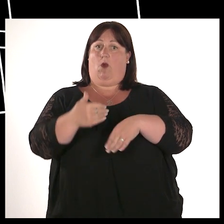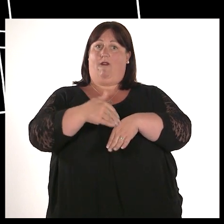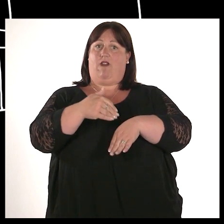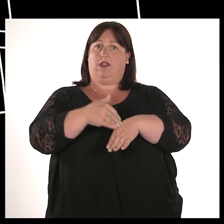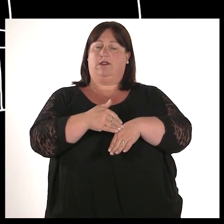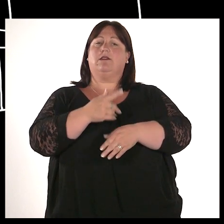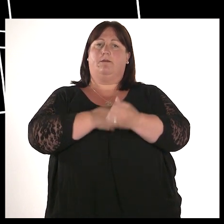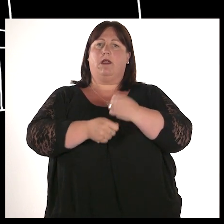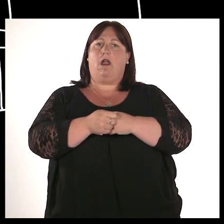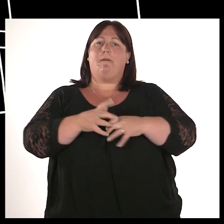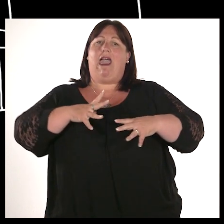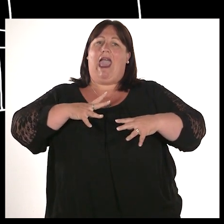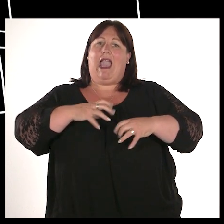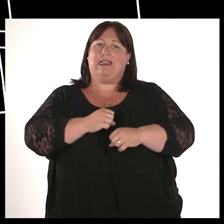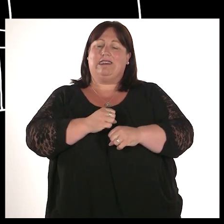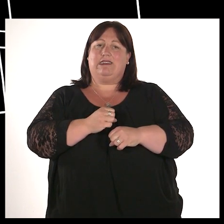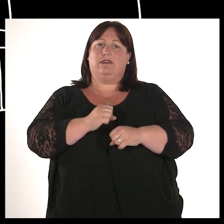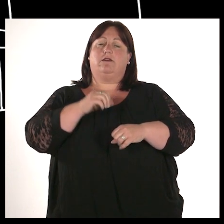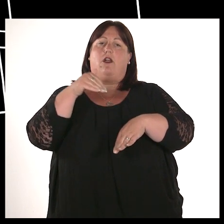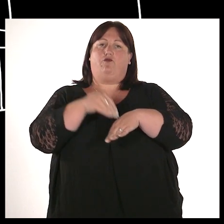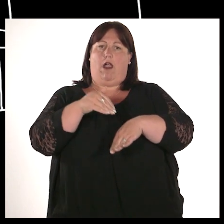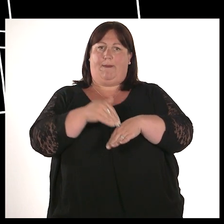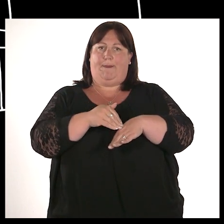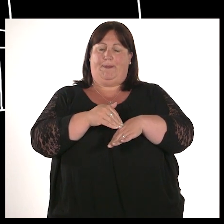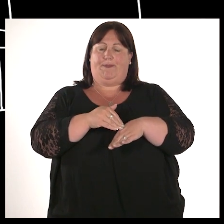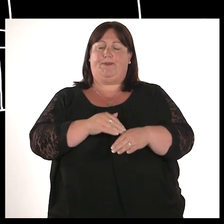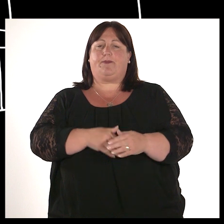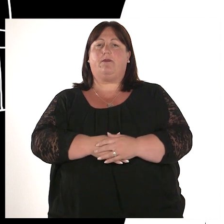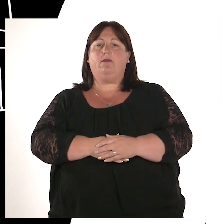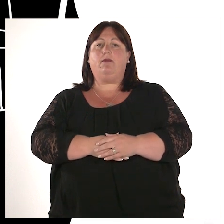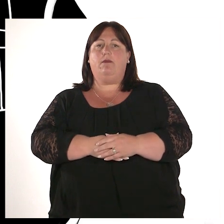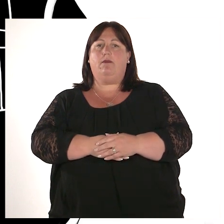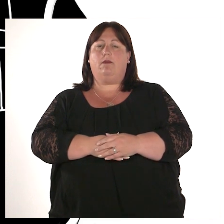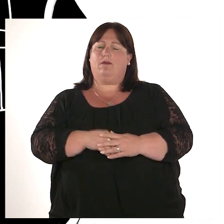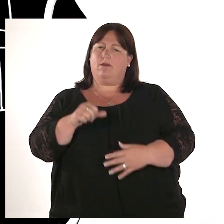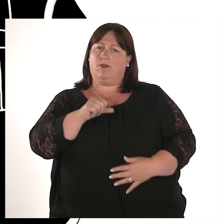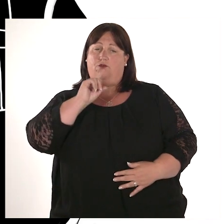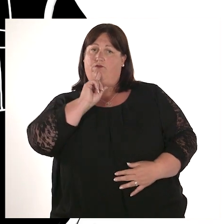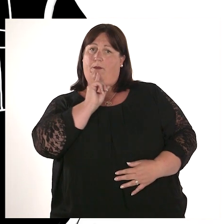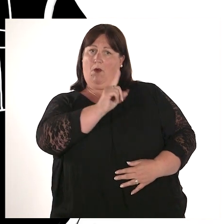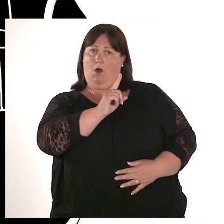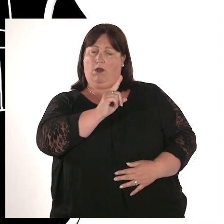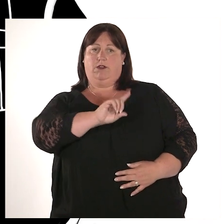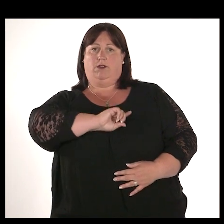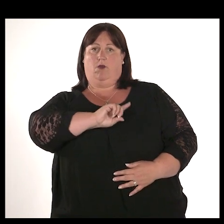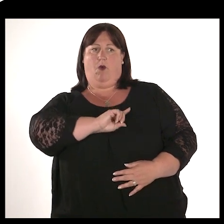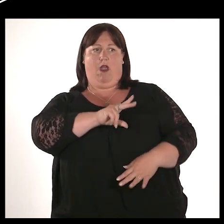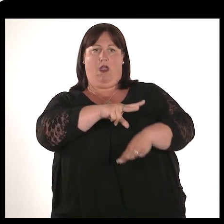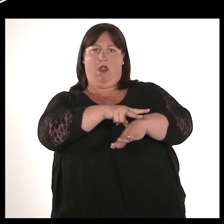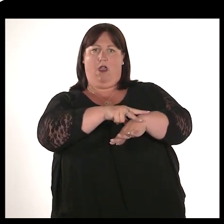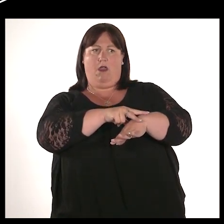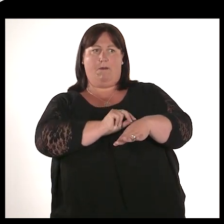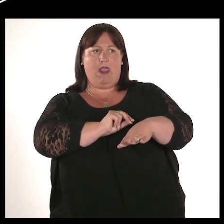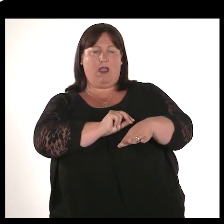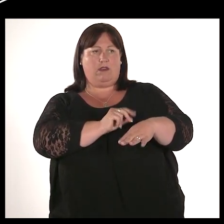Every hate incident and hate crime needs to be reported. There are multiple ways they can help you. Most importantly when you contact the